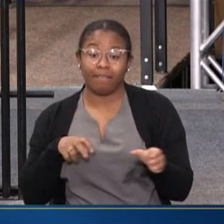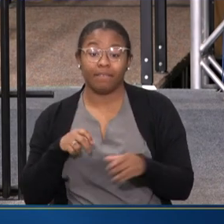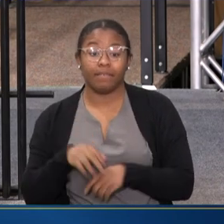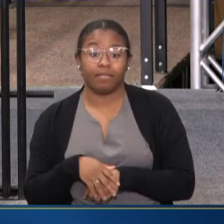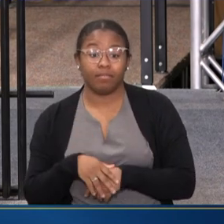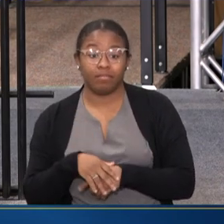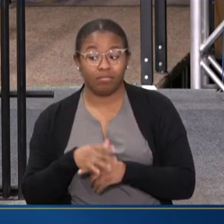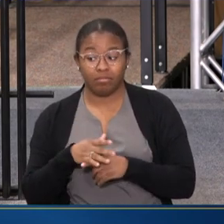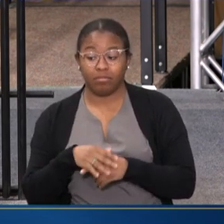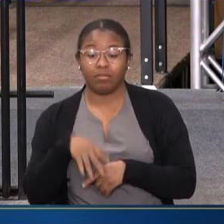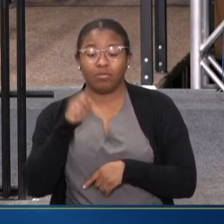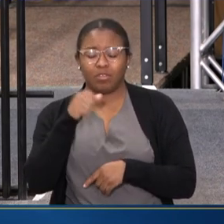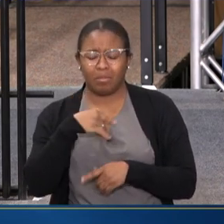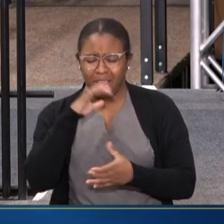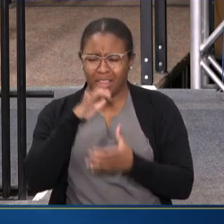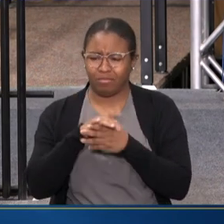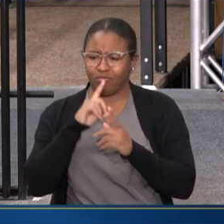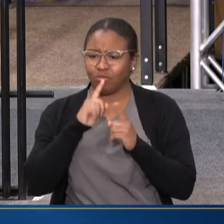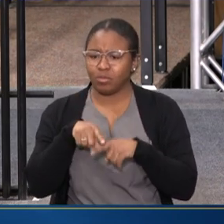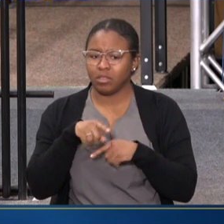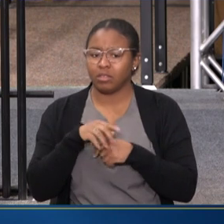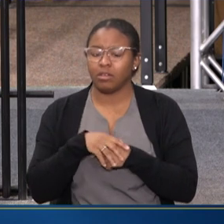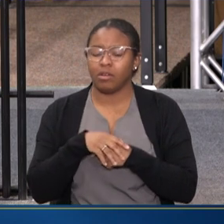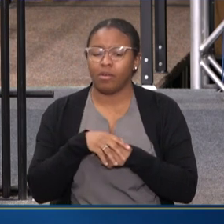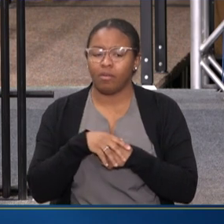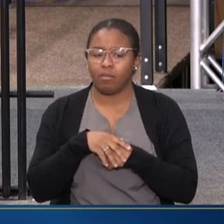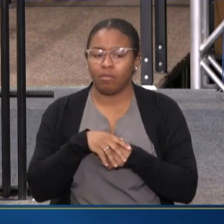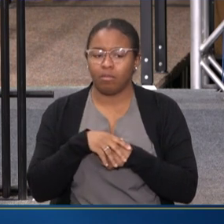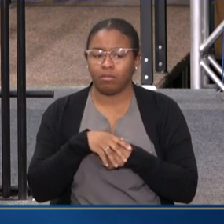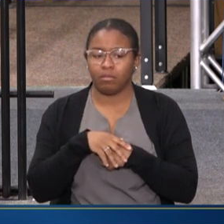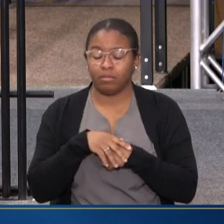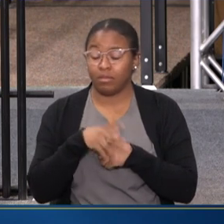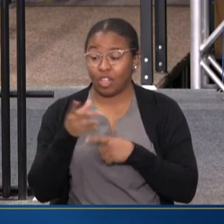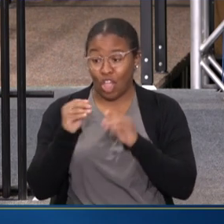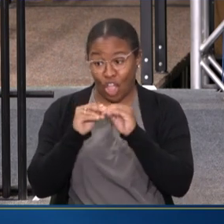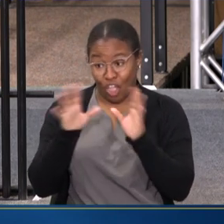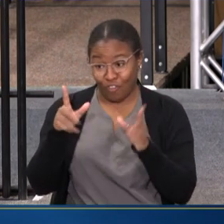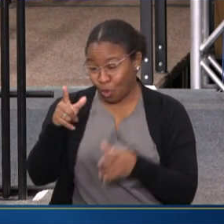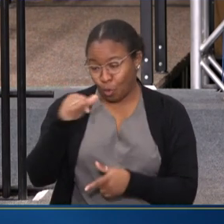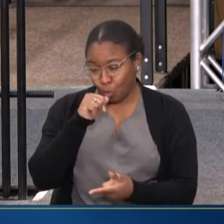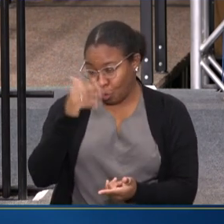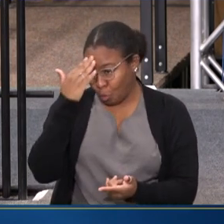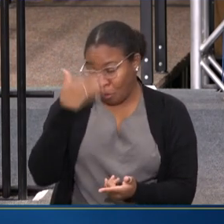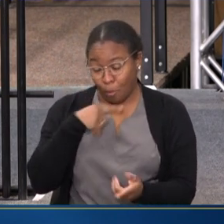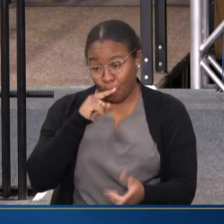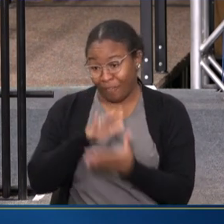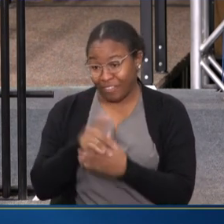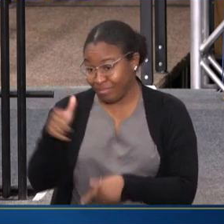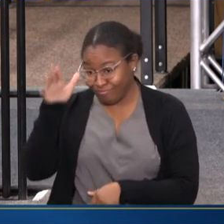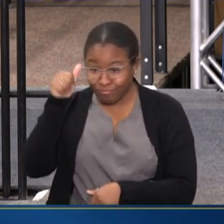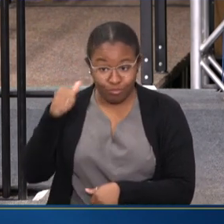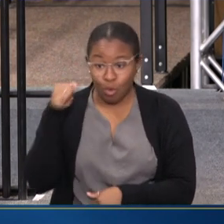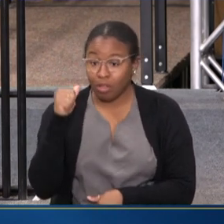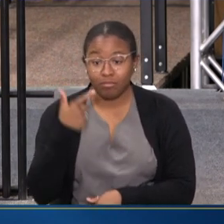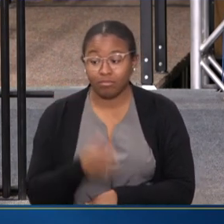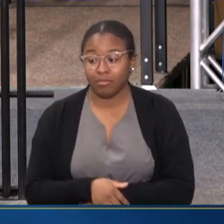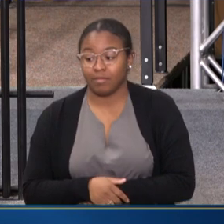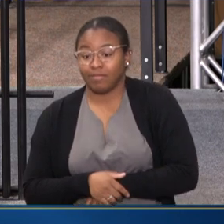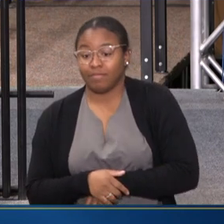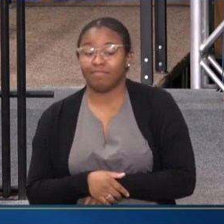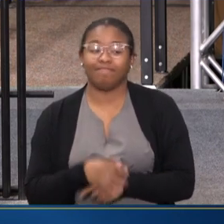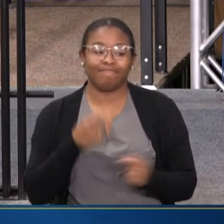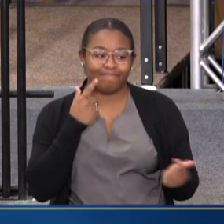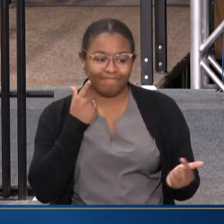MY HUSBAND'S RESPONSE WAS, OBVIOUSLY YOU DON'T KNOW MY WIFE. THIS